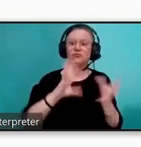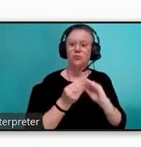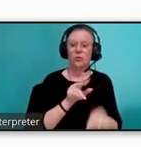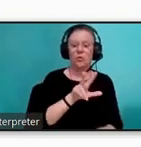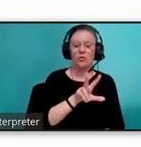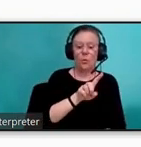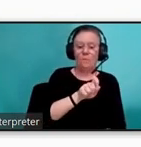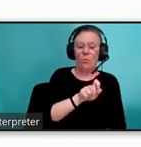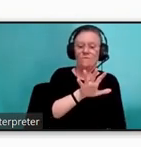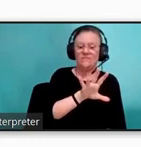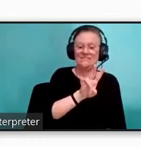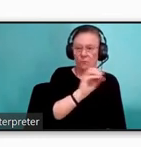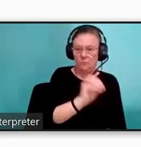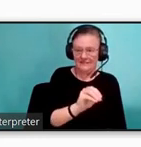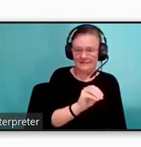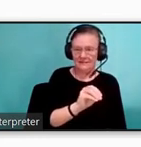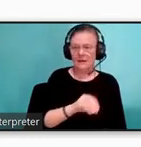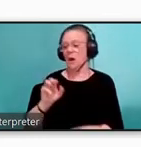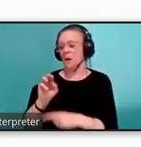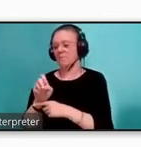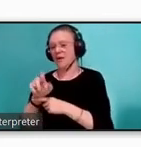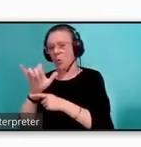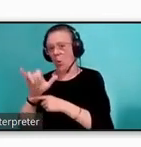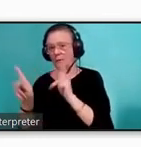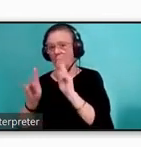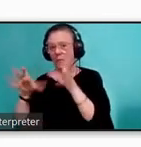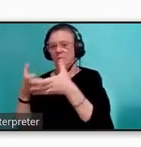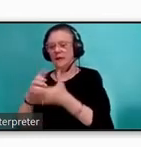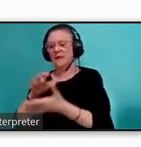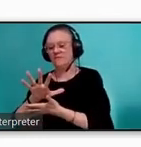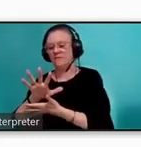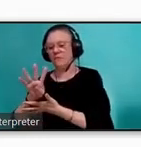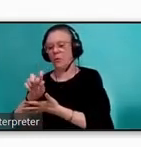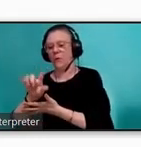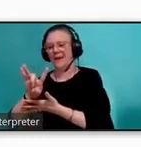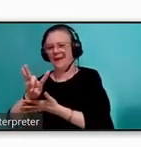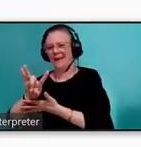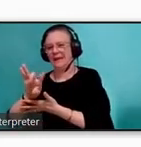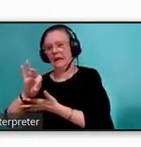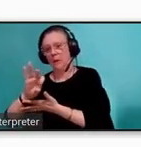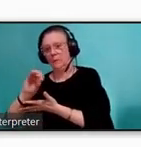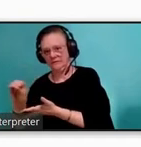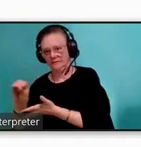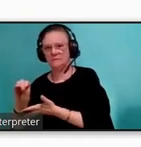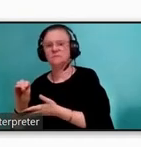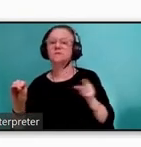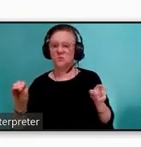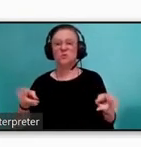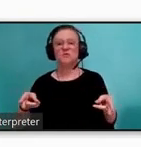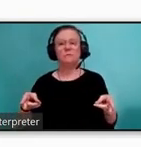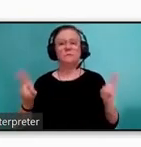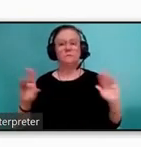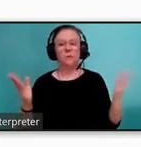.57% and the minority rate is 54.89%. Both rates are well above the